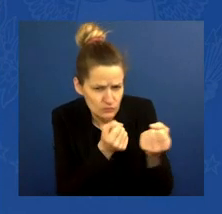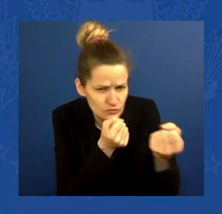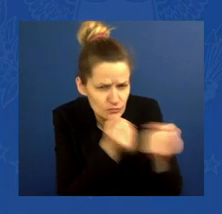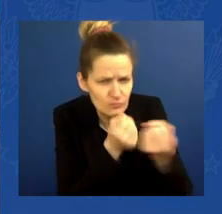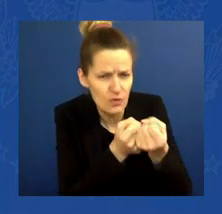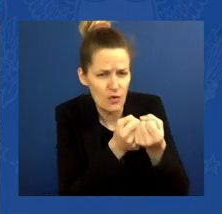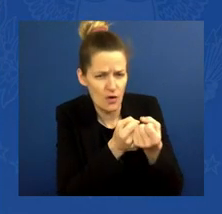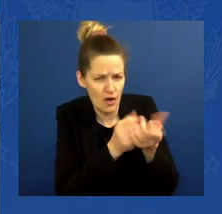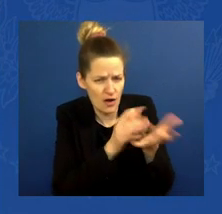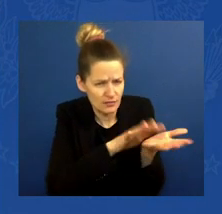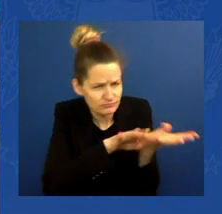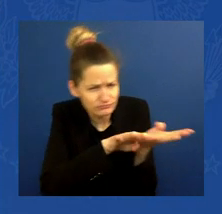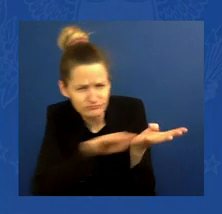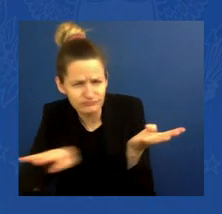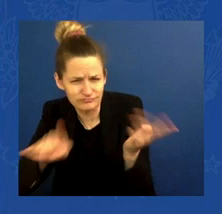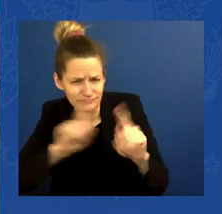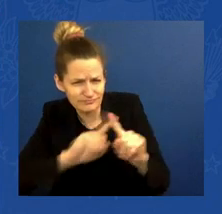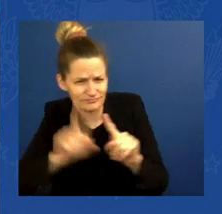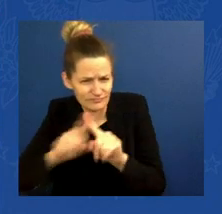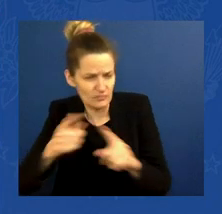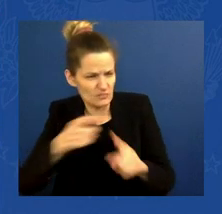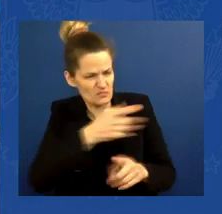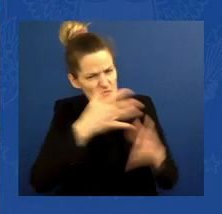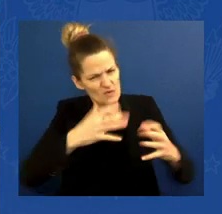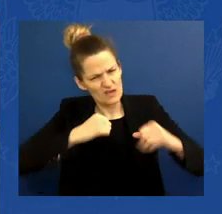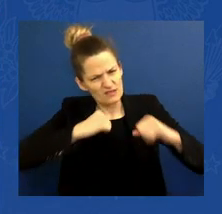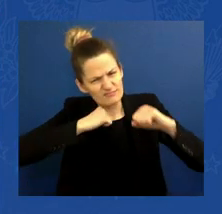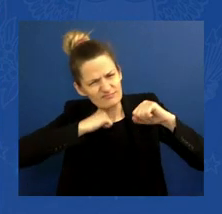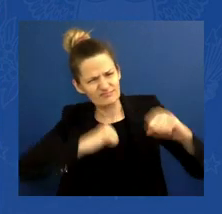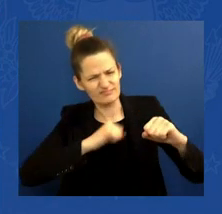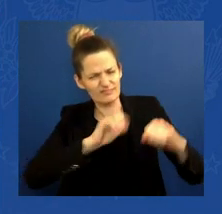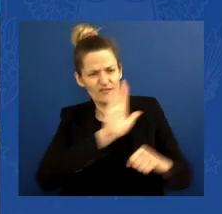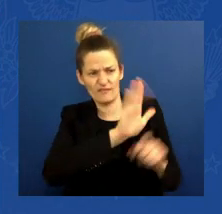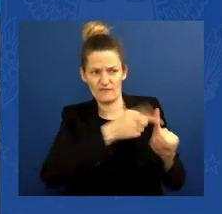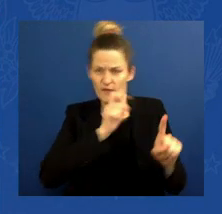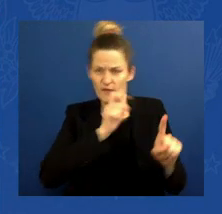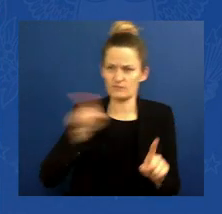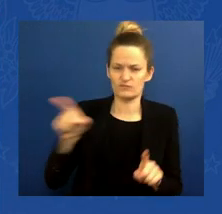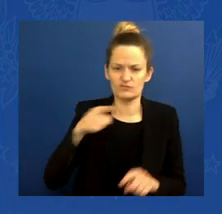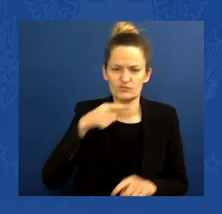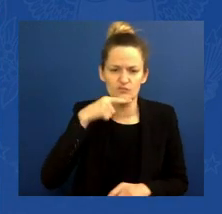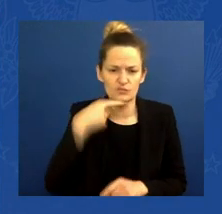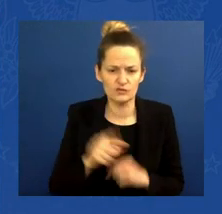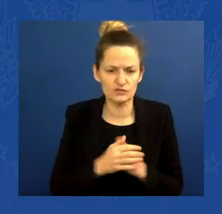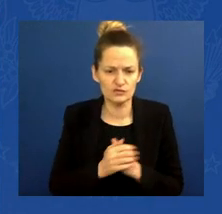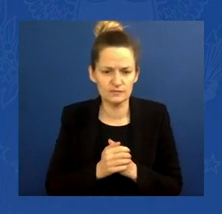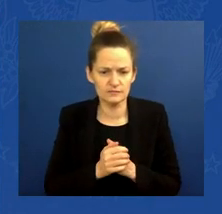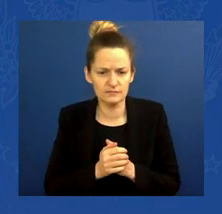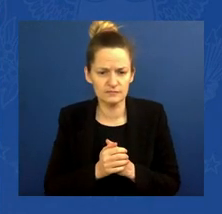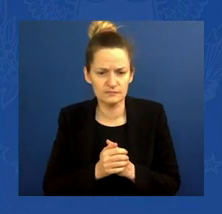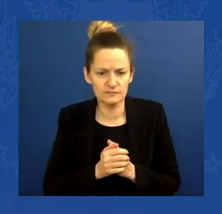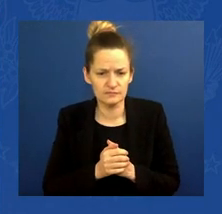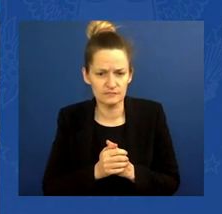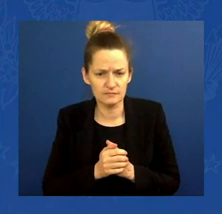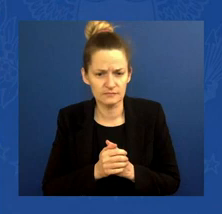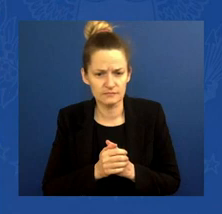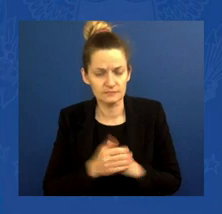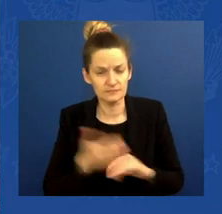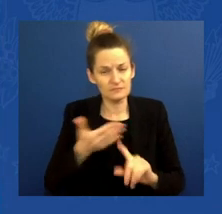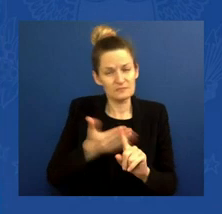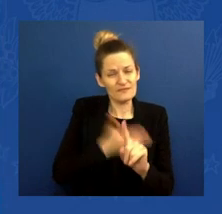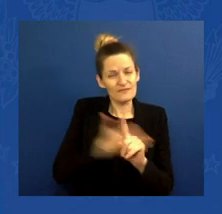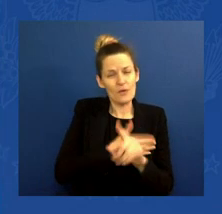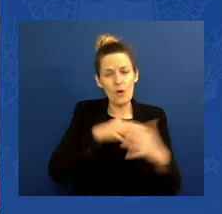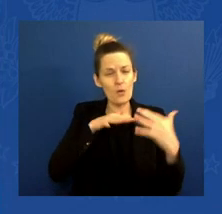to Ukraine before this war began, as they started to do exercises along the Ukrainian border of the Russians, starting in March of last year.